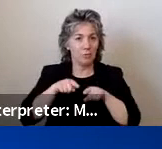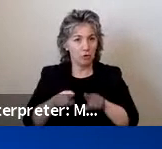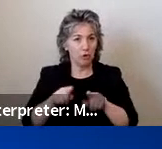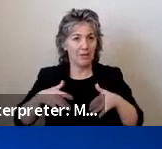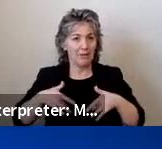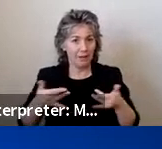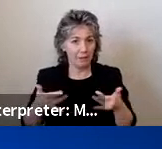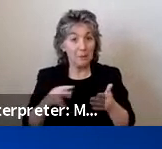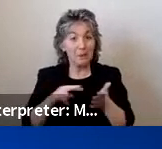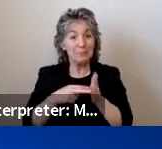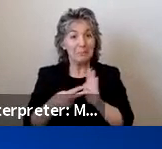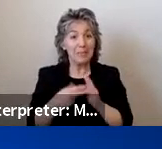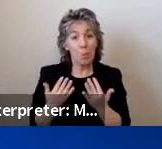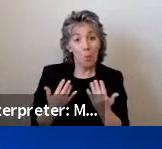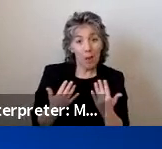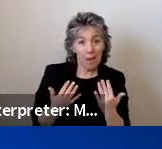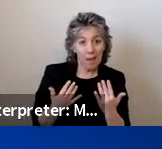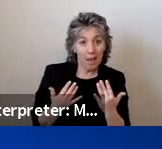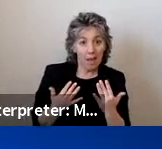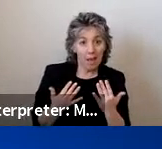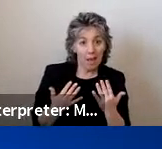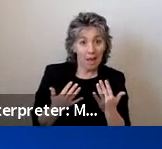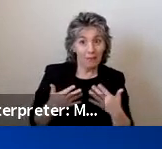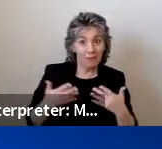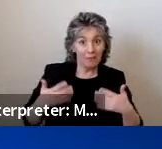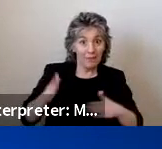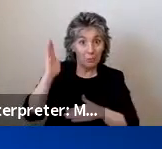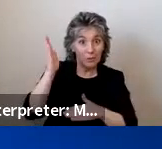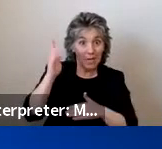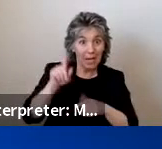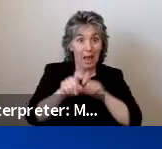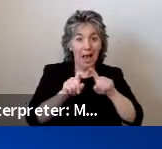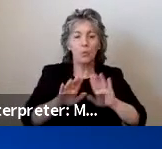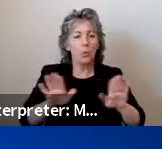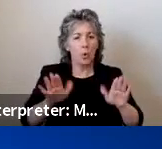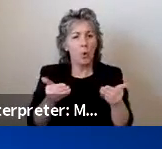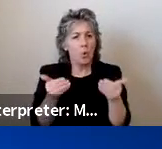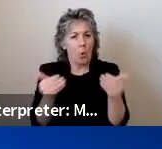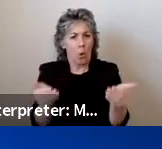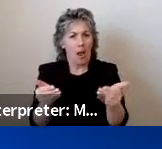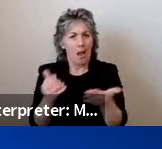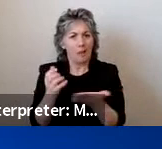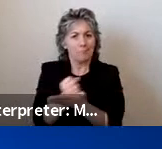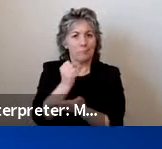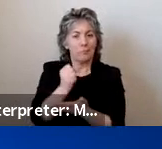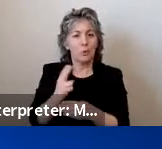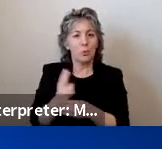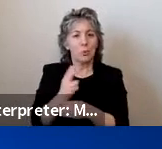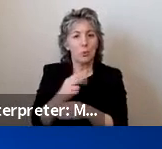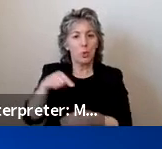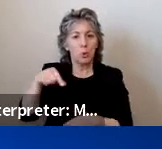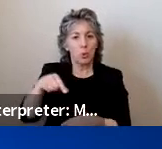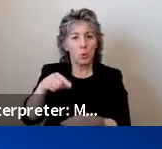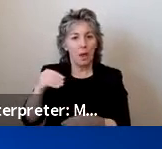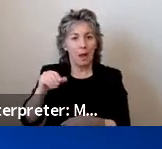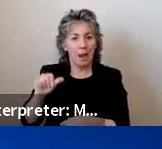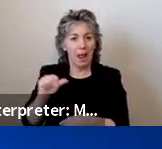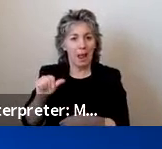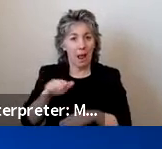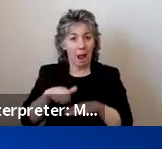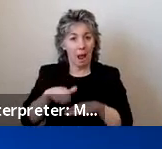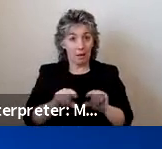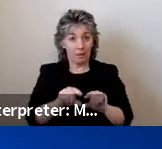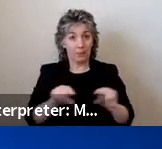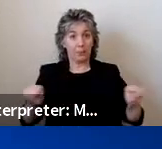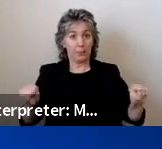You don't need to wait until the end of a presentation to ask a question. Please submit questions using Zoom's Q&A feature, which you will find